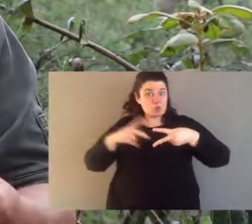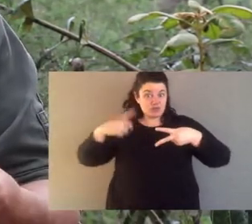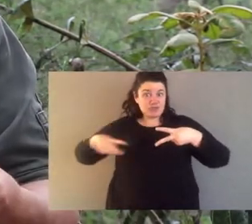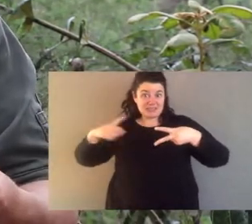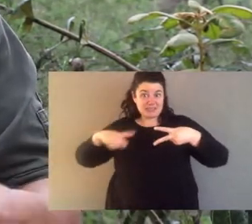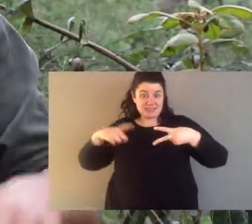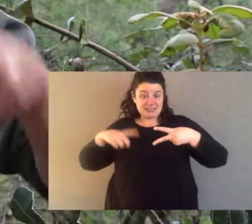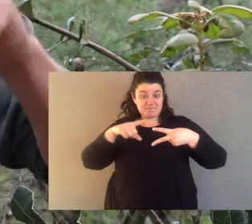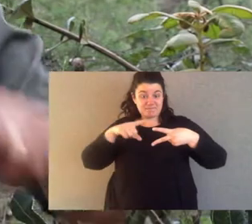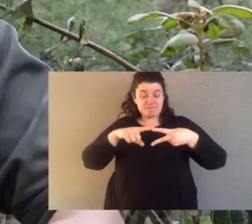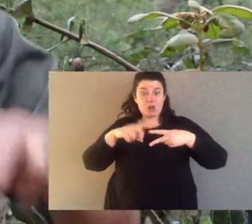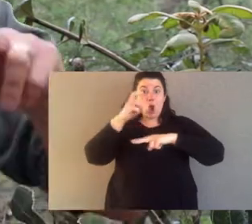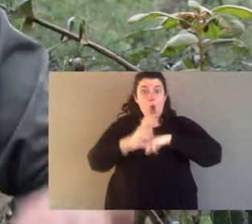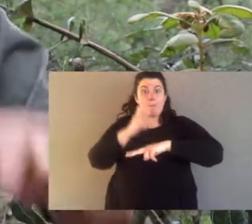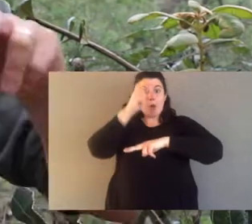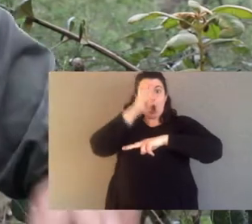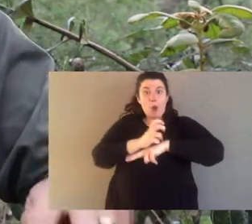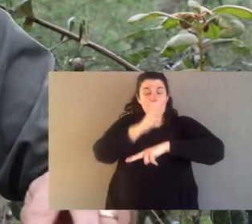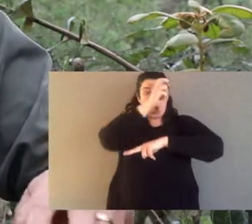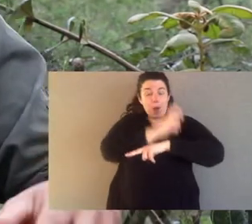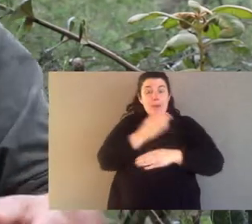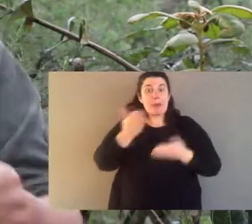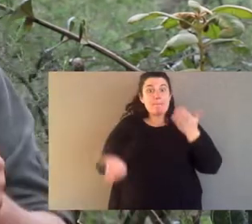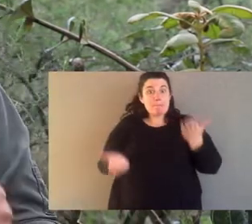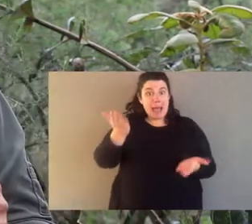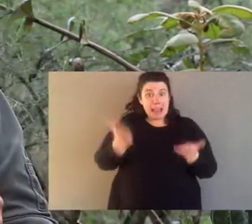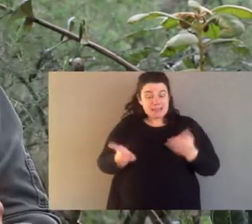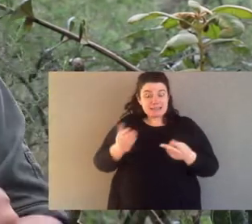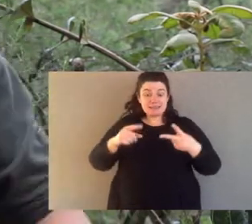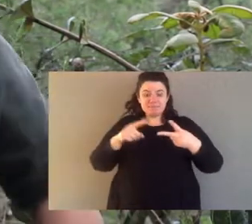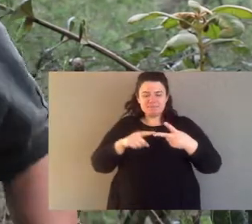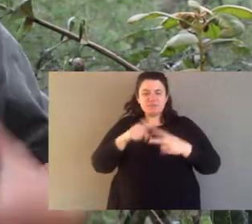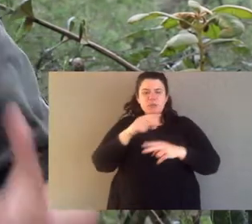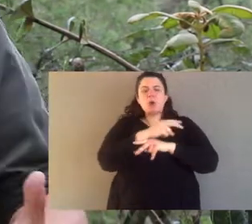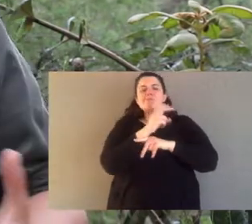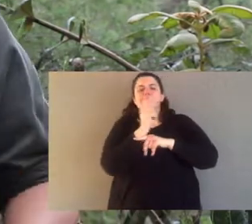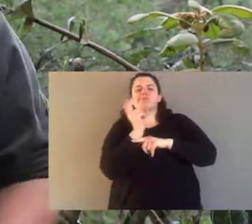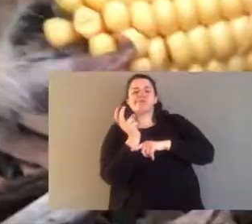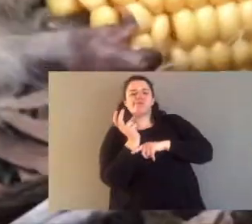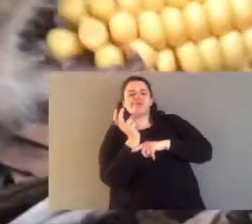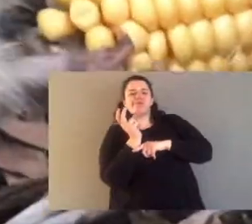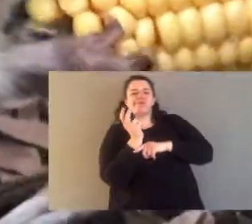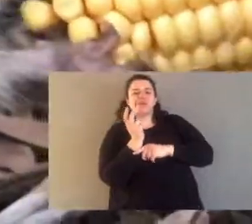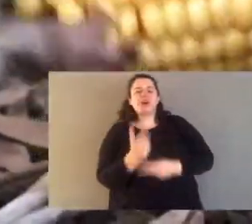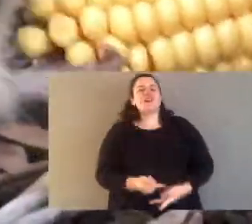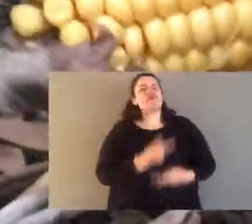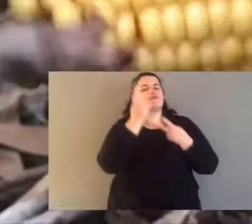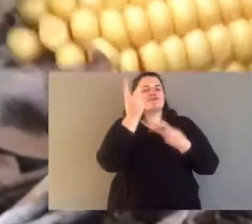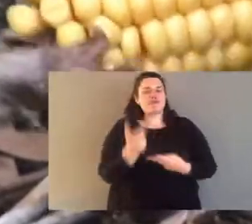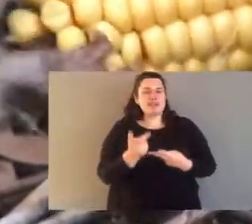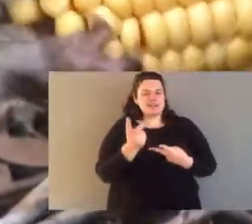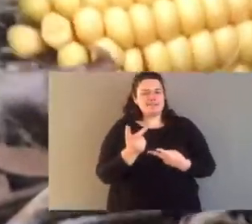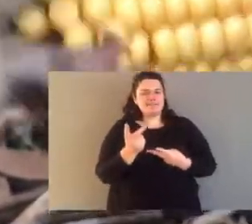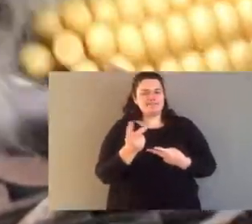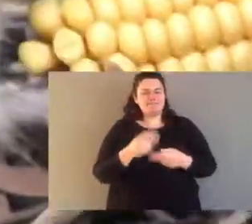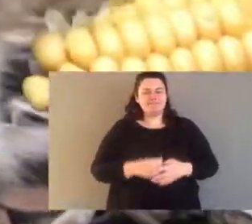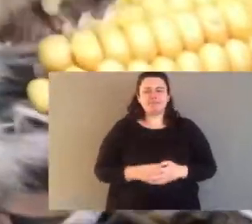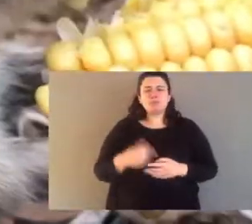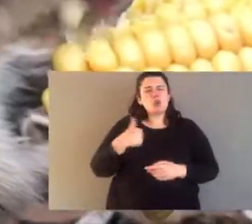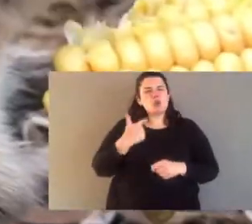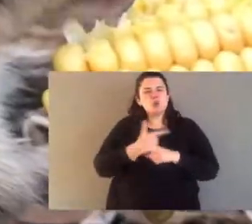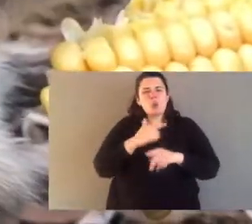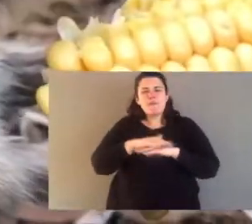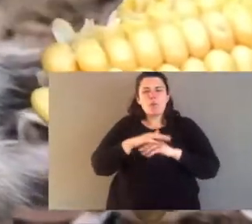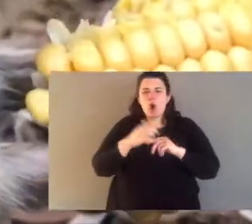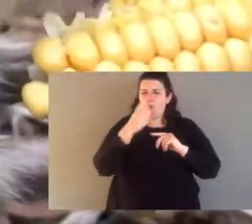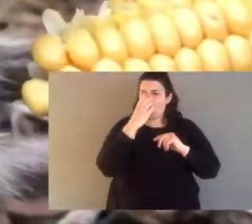for two things. One, it's counterbalanced when they hop, and they can lean back on it and rest on it. The potteroo I'm specifically talking about is